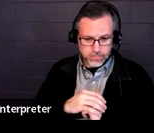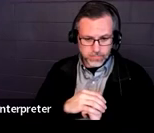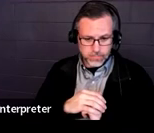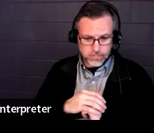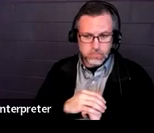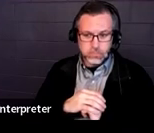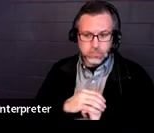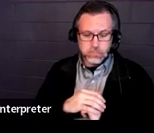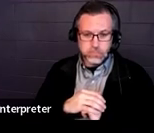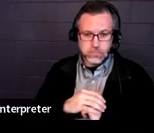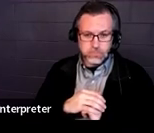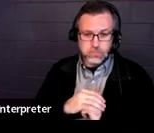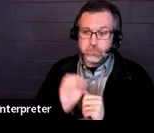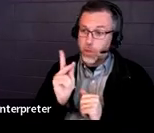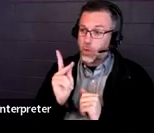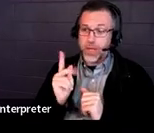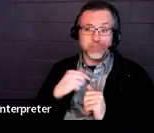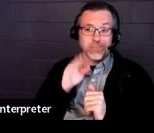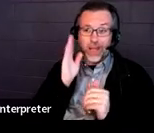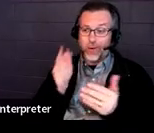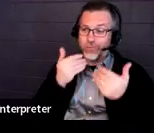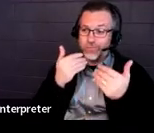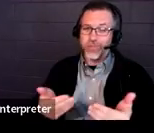Okay, then I'm going to move on.